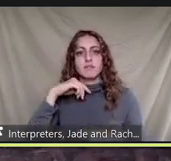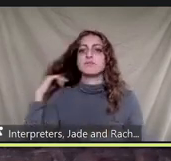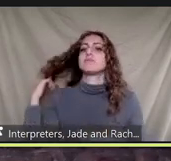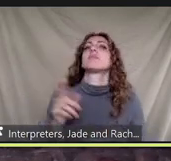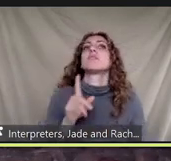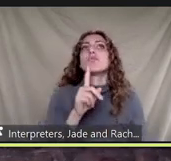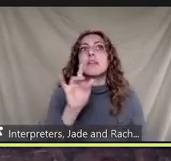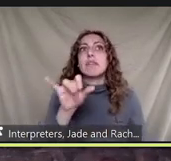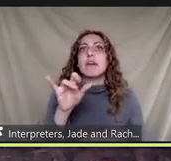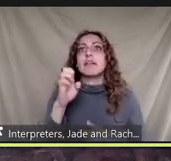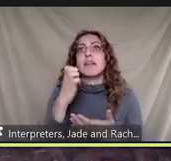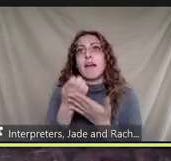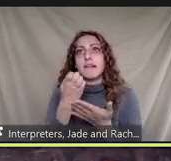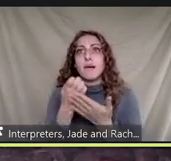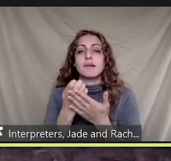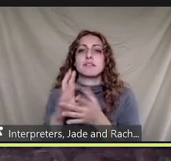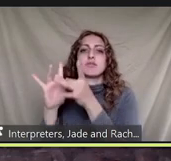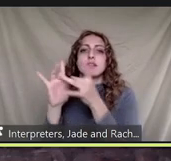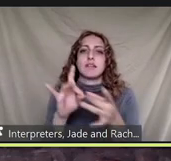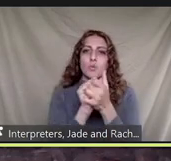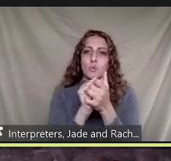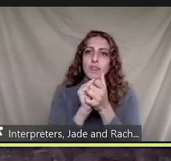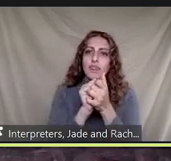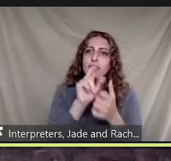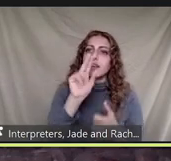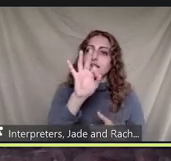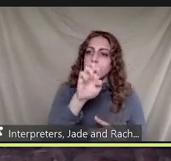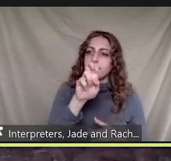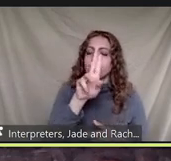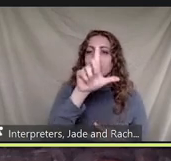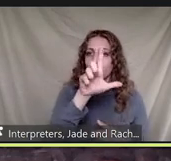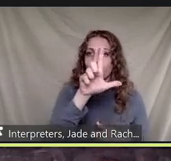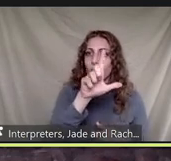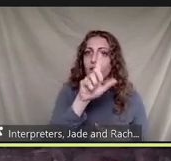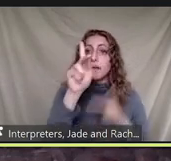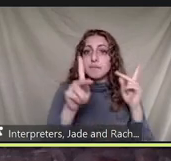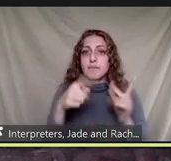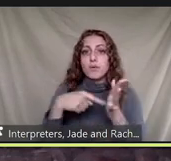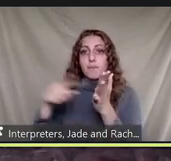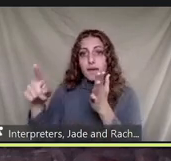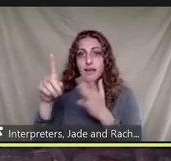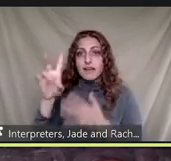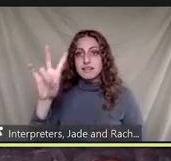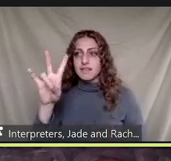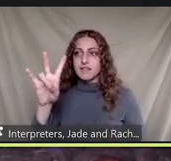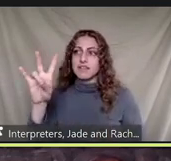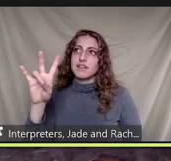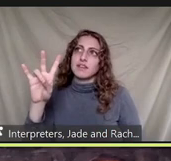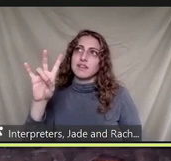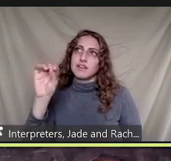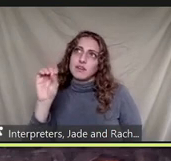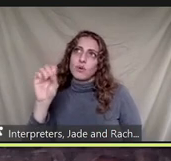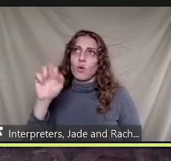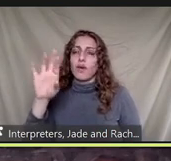of ethanol for fuel are quite hard to overcome but people will pay 70 or 80 dollars for a liter of vodka so this is where the